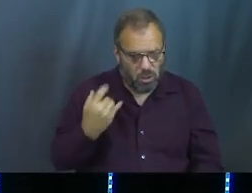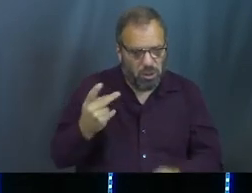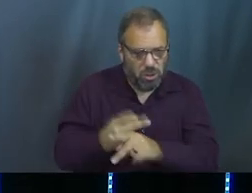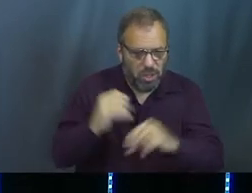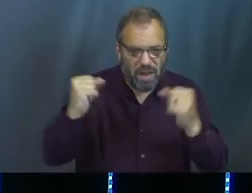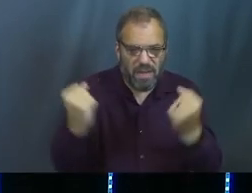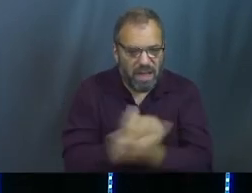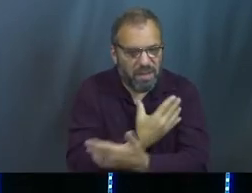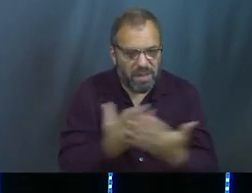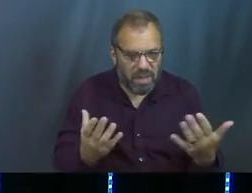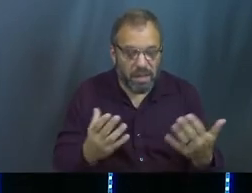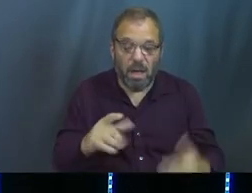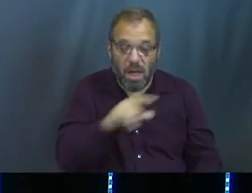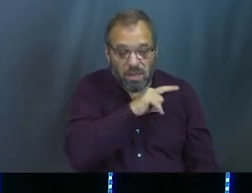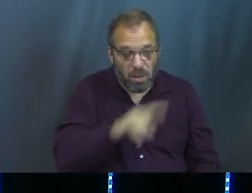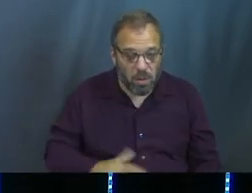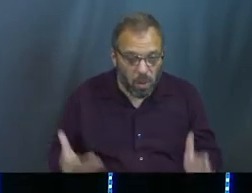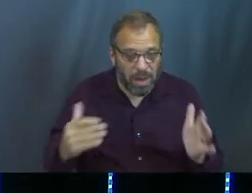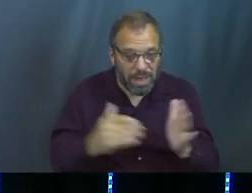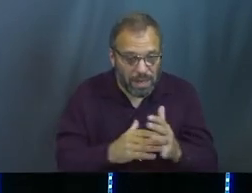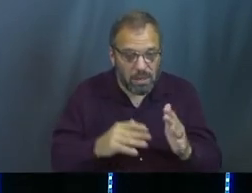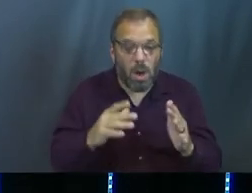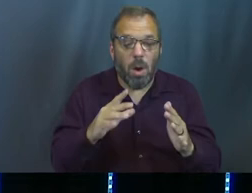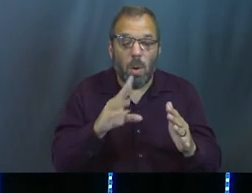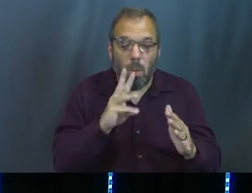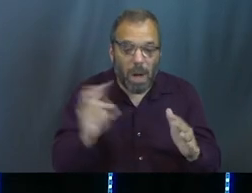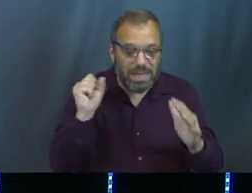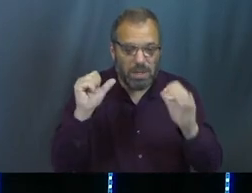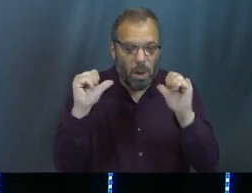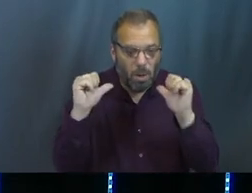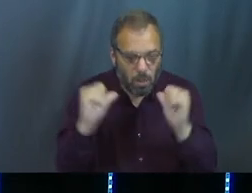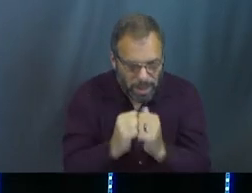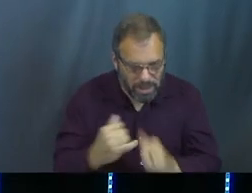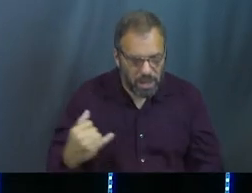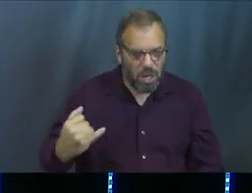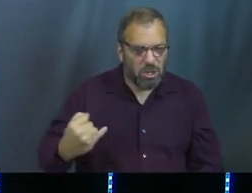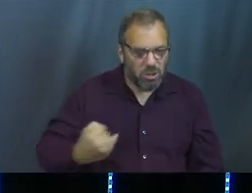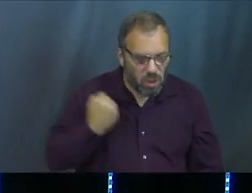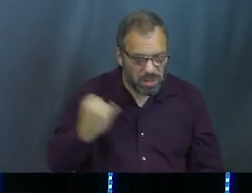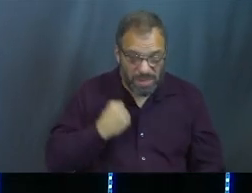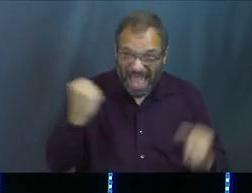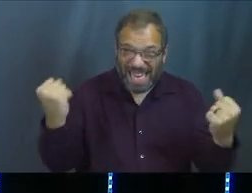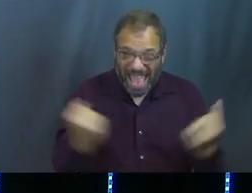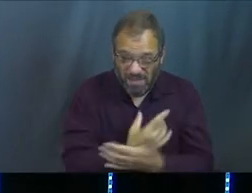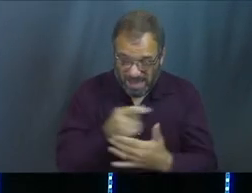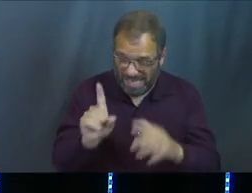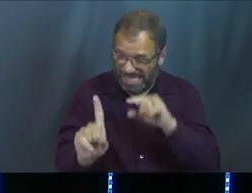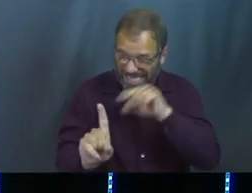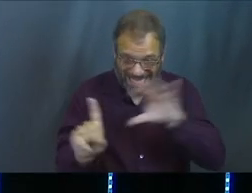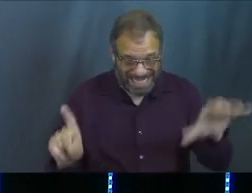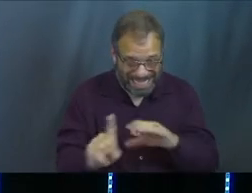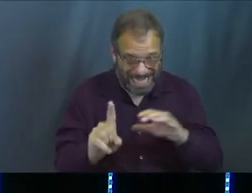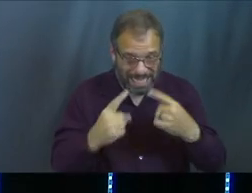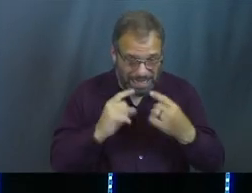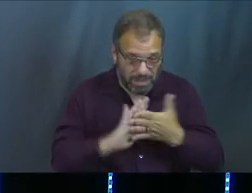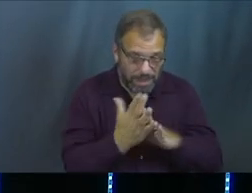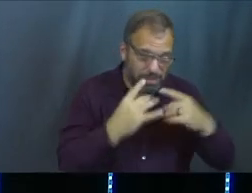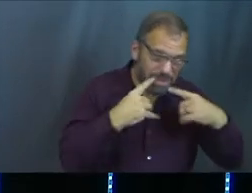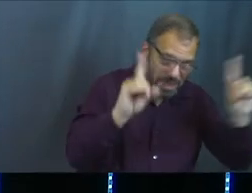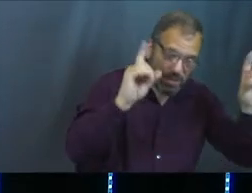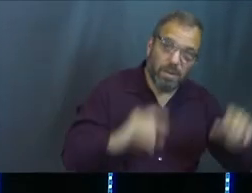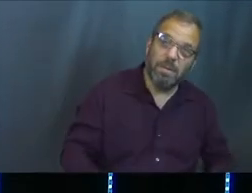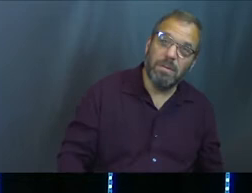took care of everything. The Lord again was with Joseph and caused everything he did to succeed.